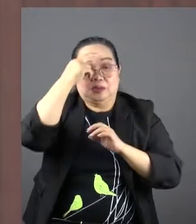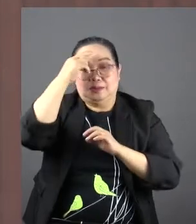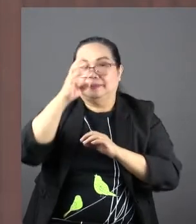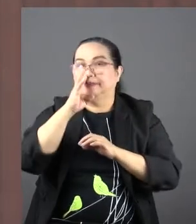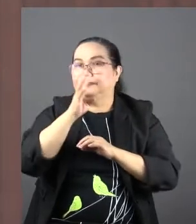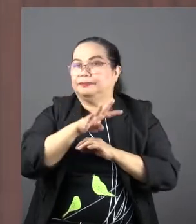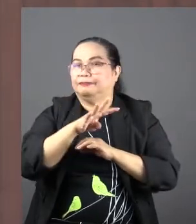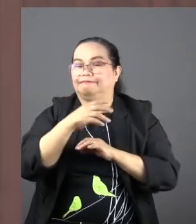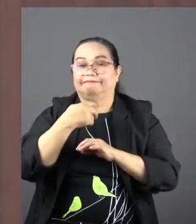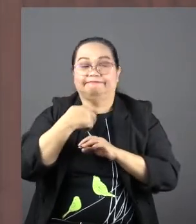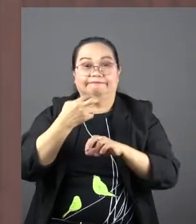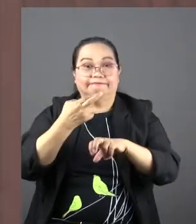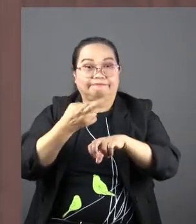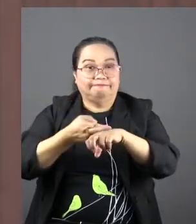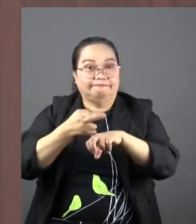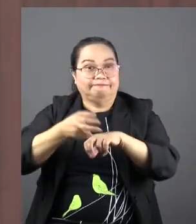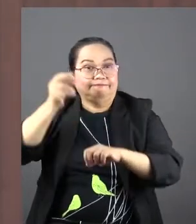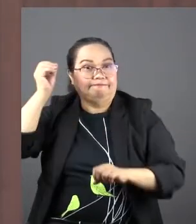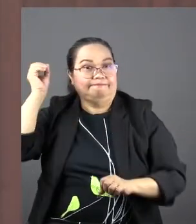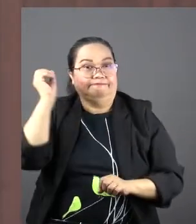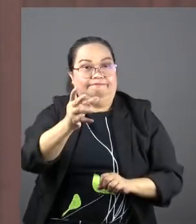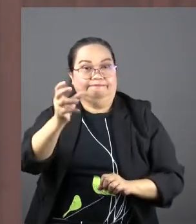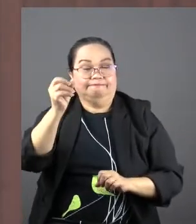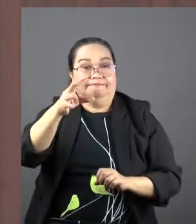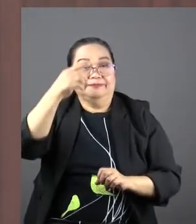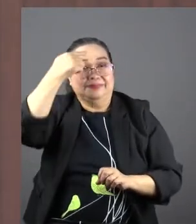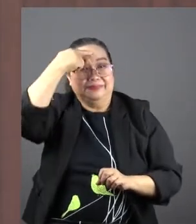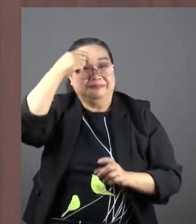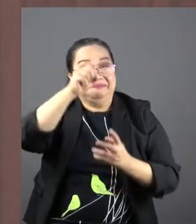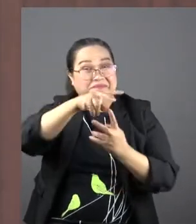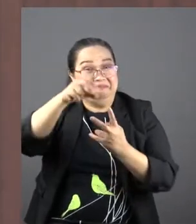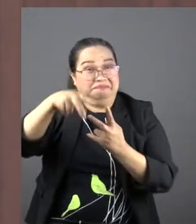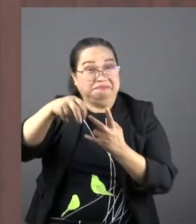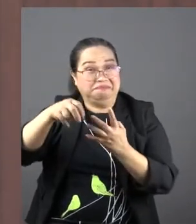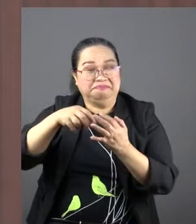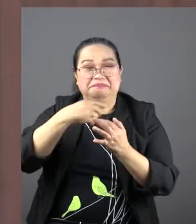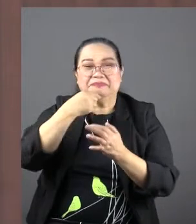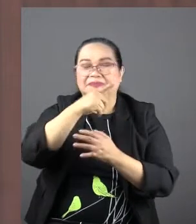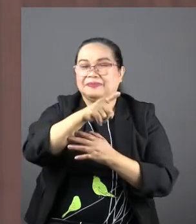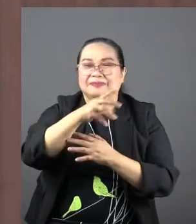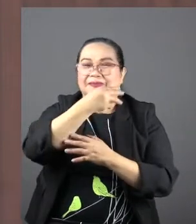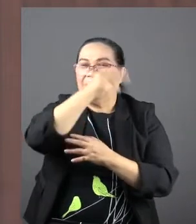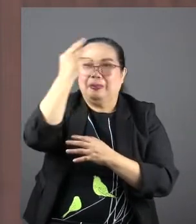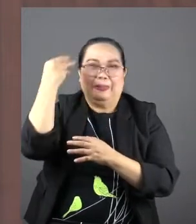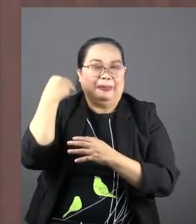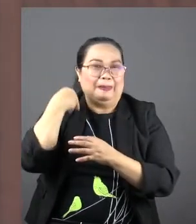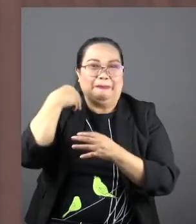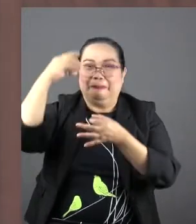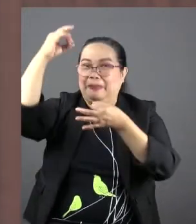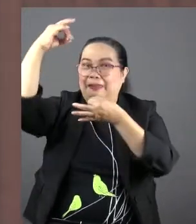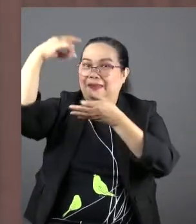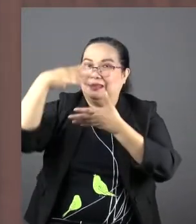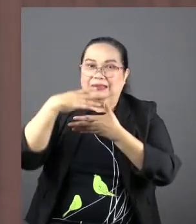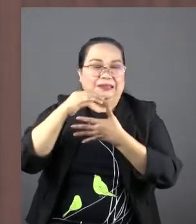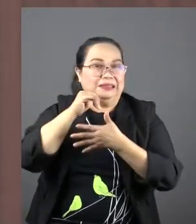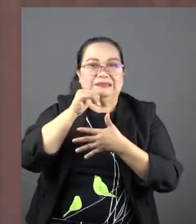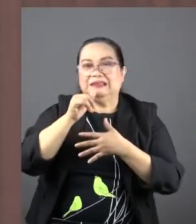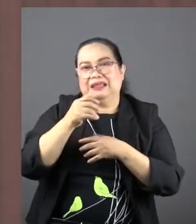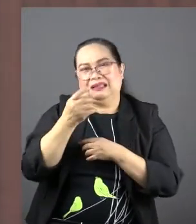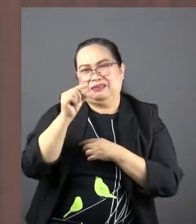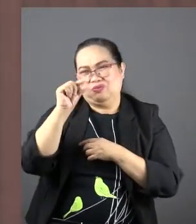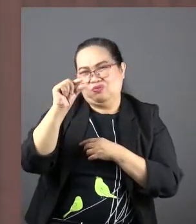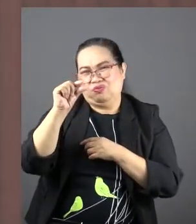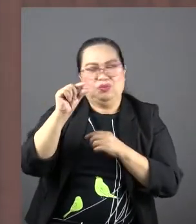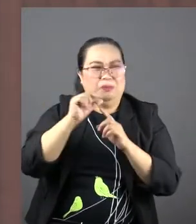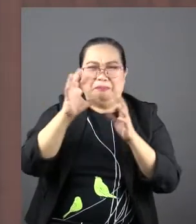happen. They could have stoned her to death. That was Mary. Friends, the annunciation was not a small thing to her. One